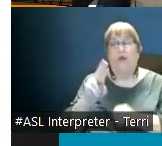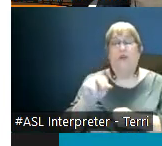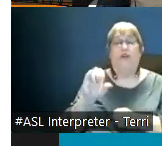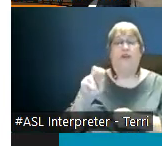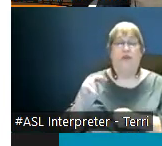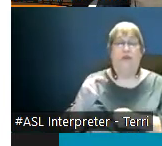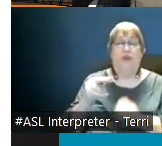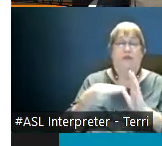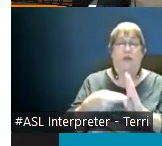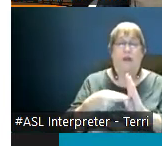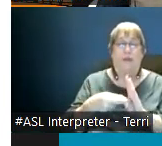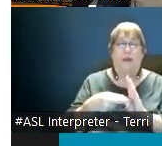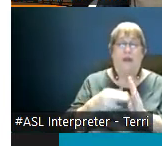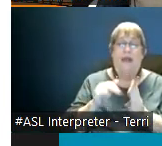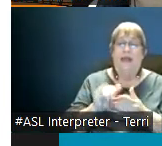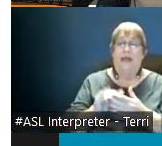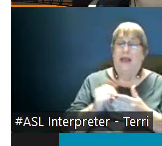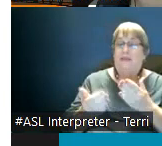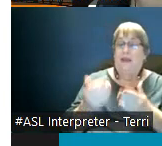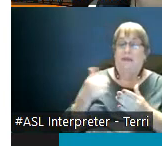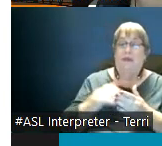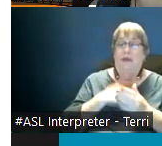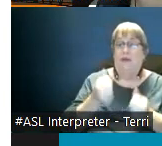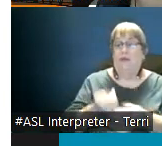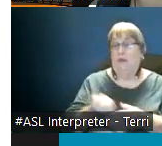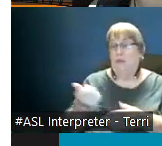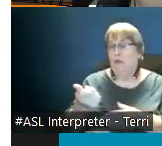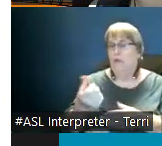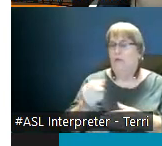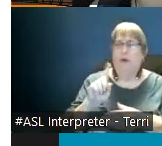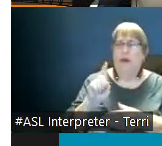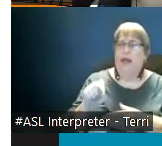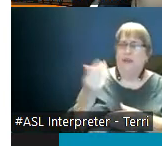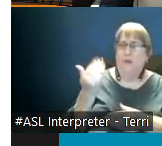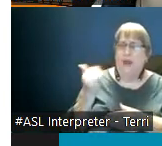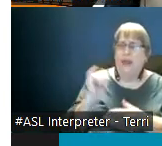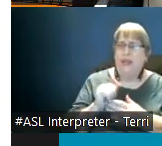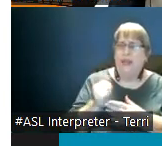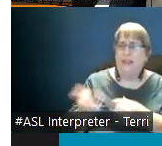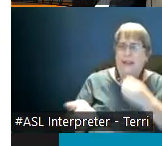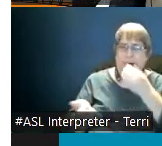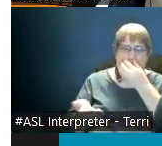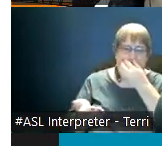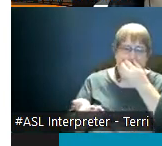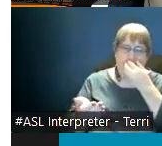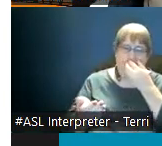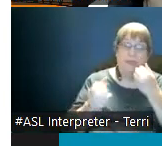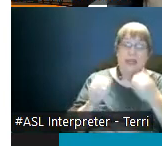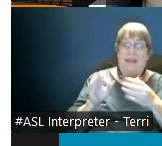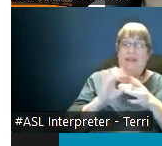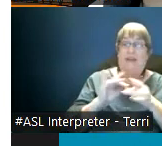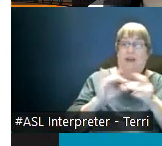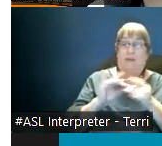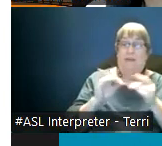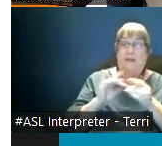have removed or question the veracity of why it's there um if it's associated if their comments are associated specifically